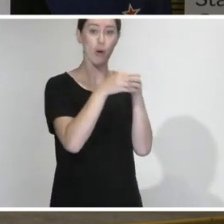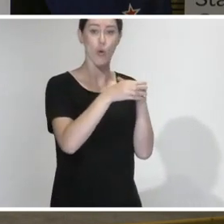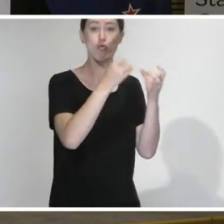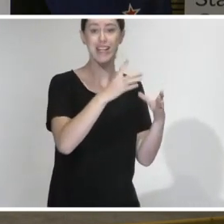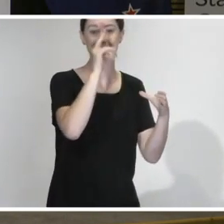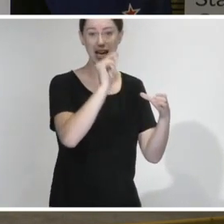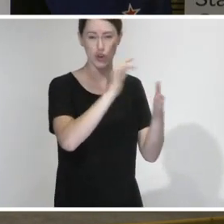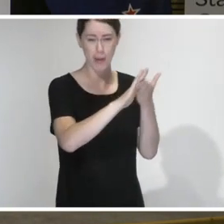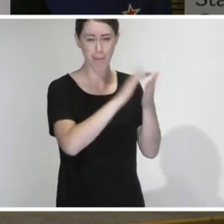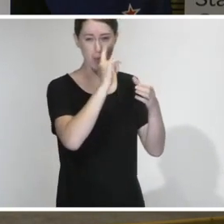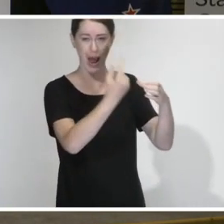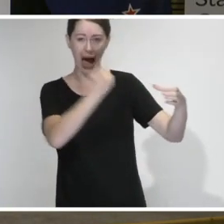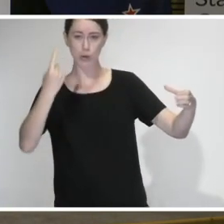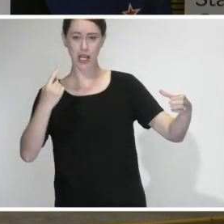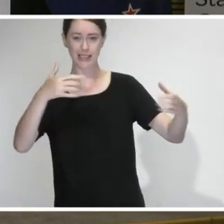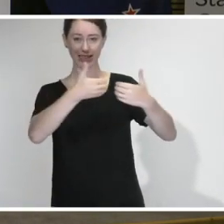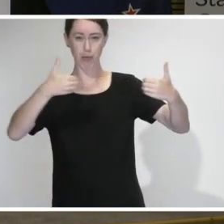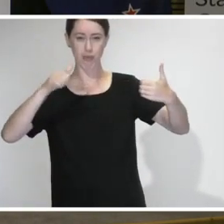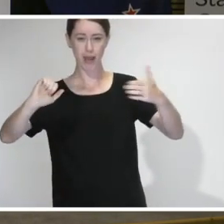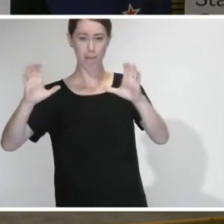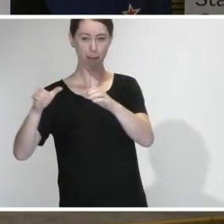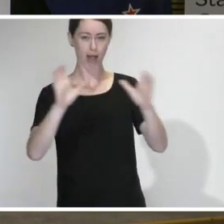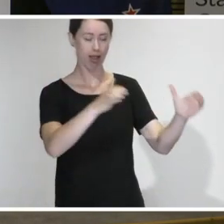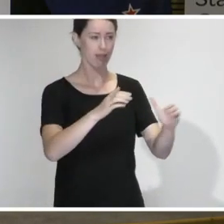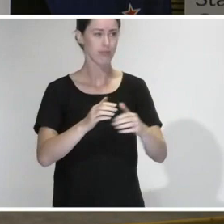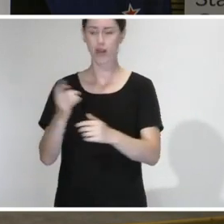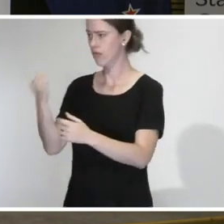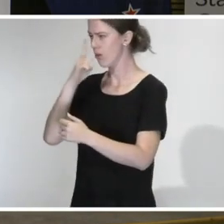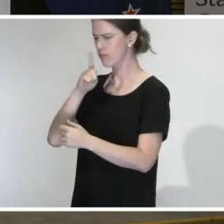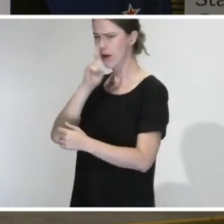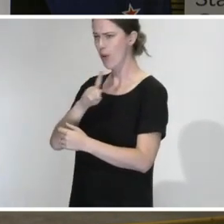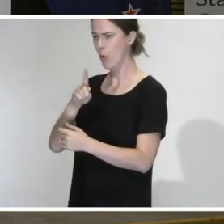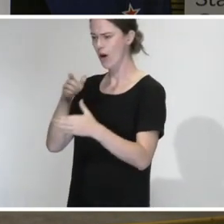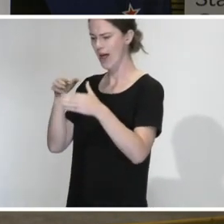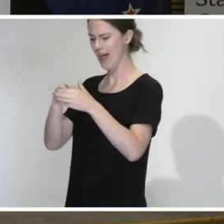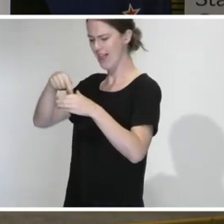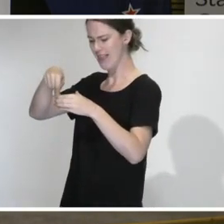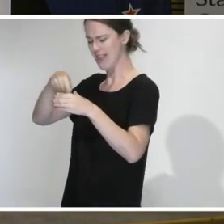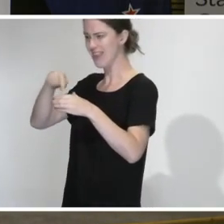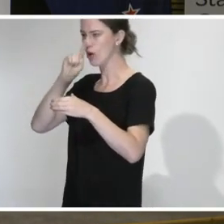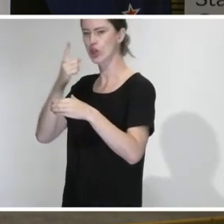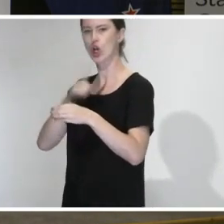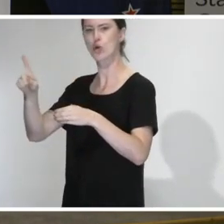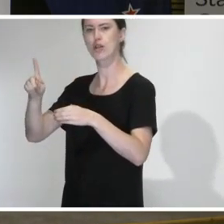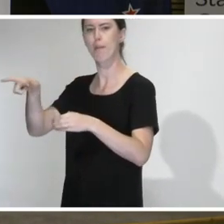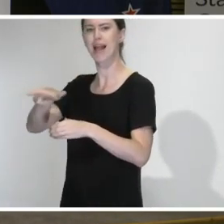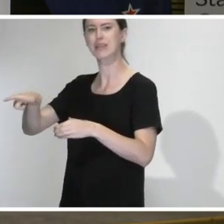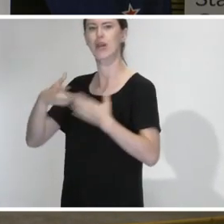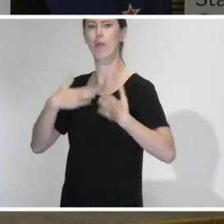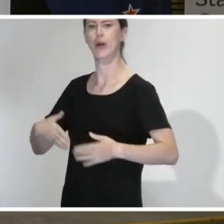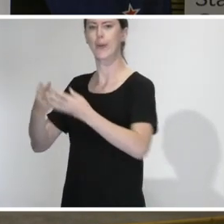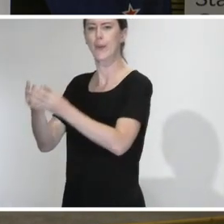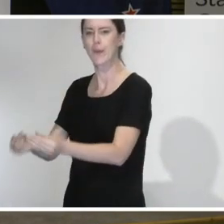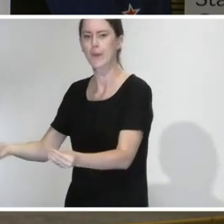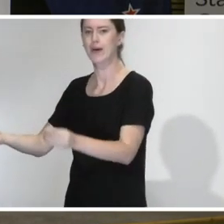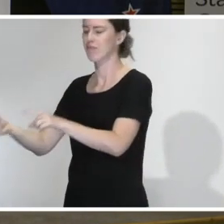but it's when you meet people who haven't been in contact with one another. We've been told people who weren't able to go to a crematorium to be with